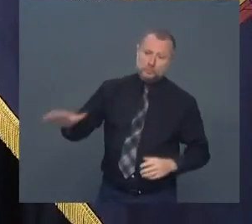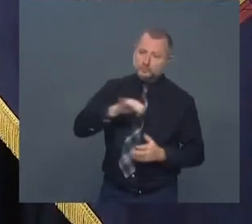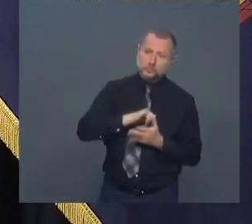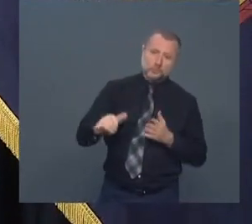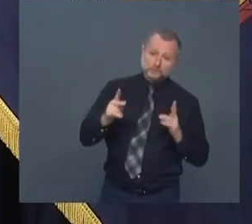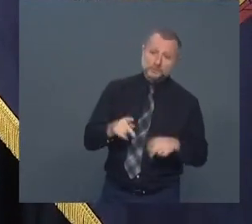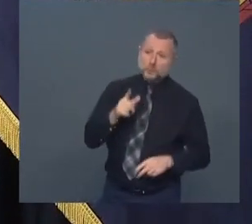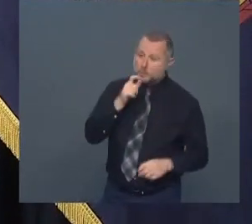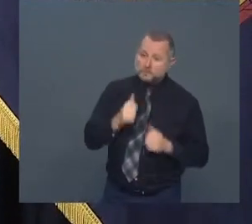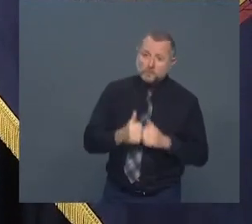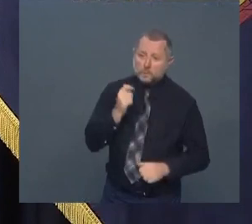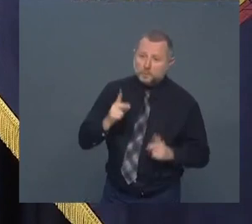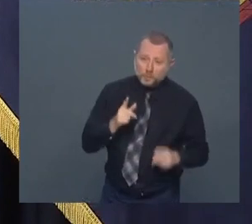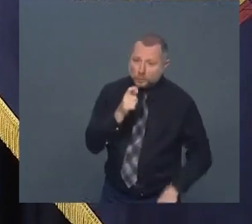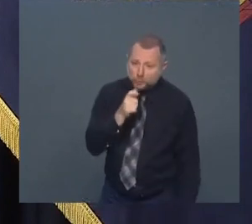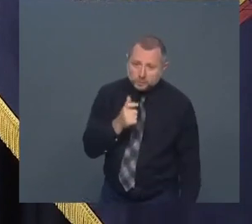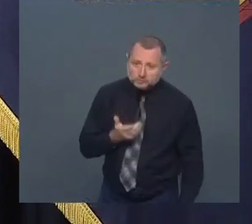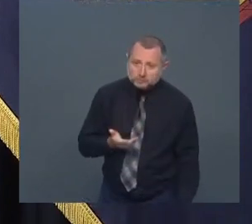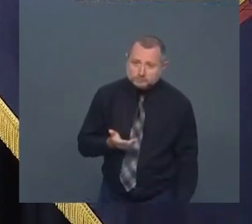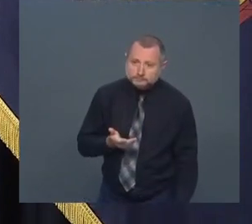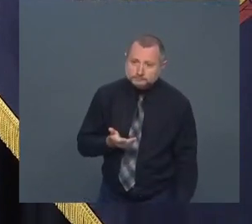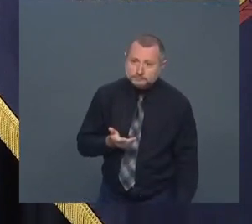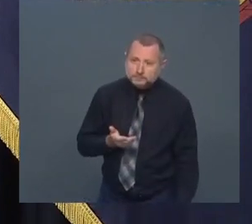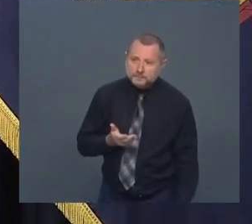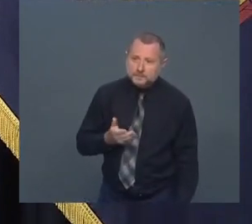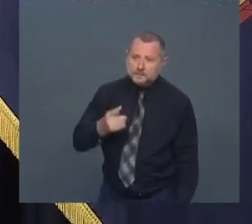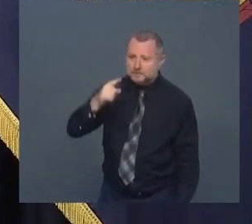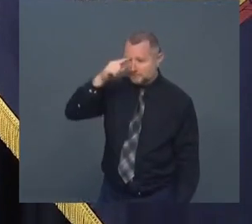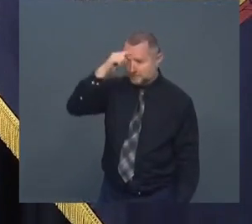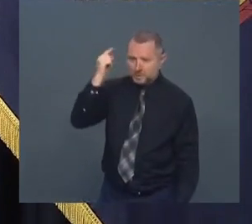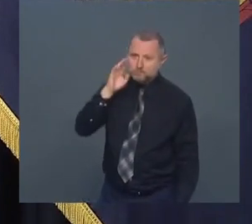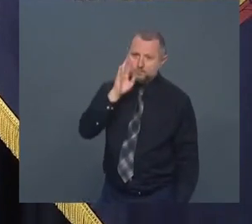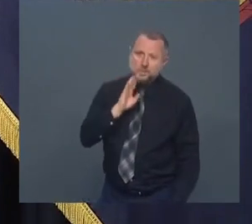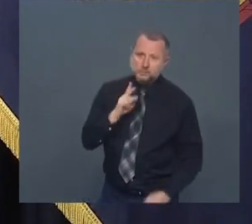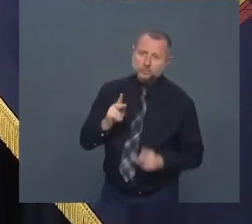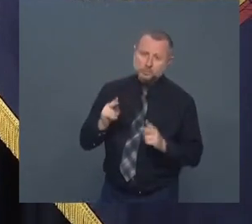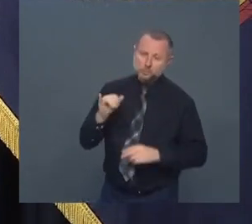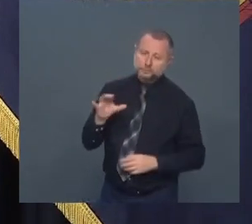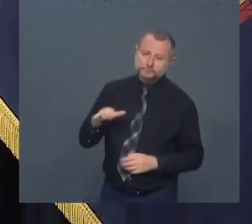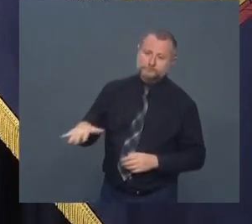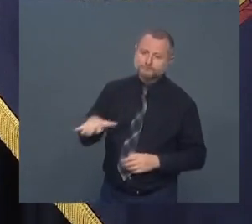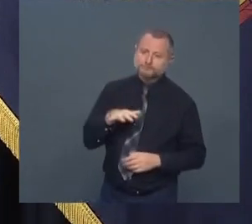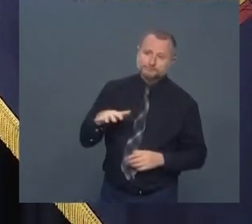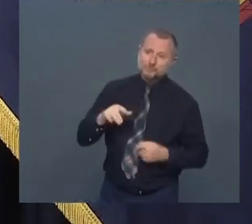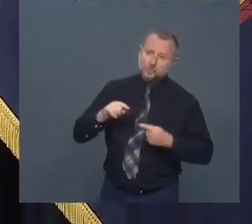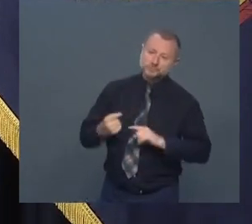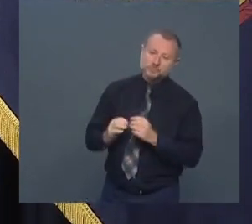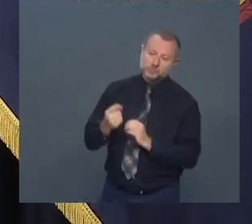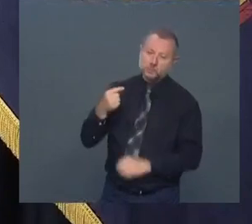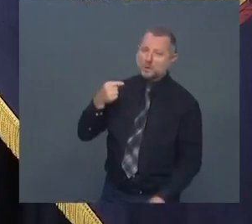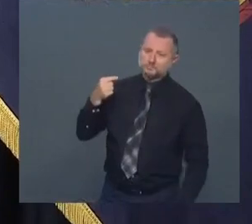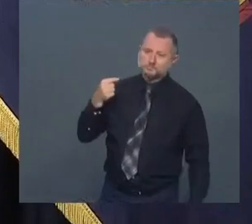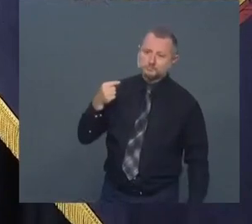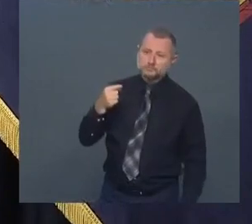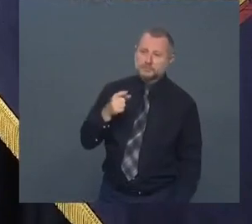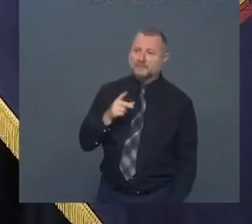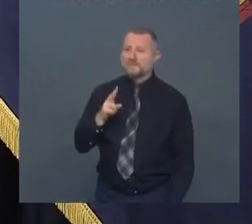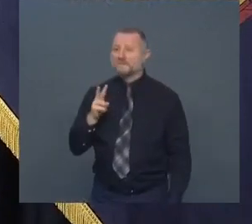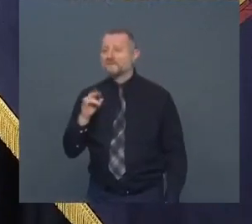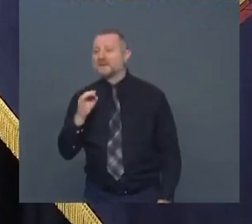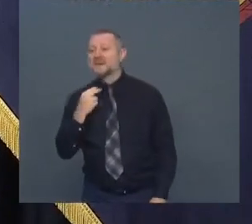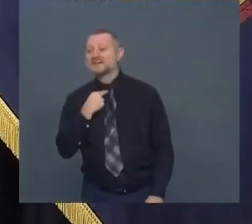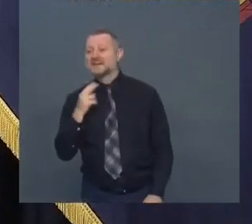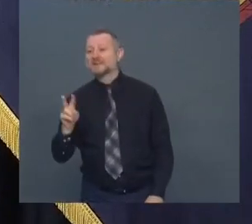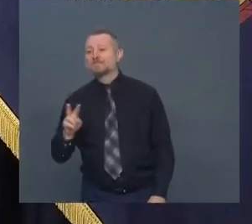affects most black and brown New Yorkers you know who the victims of the shootings are